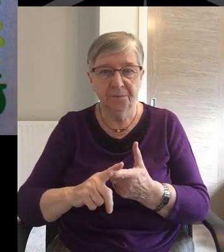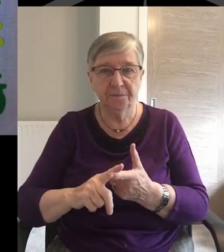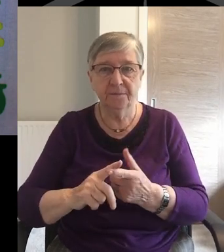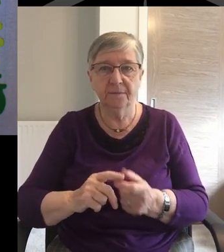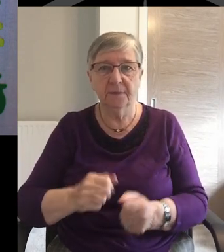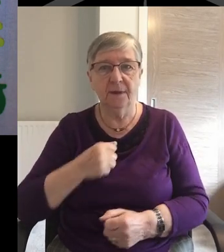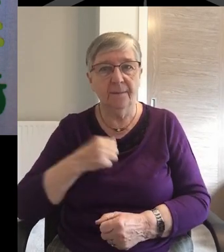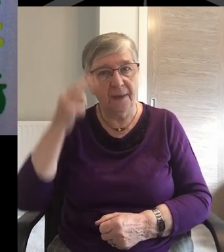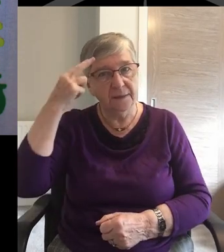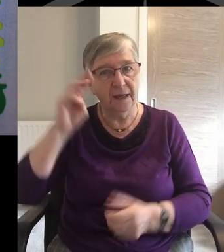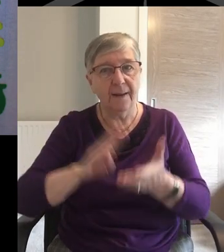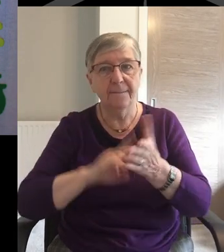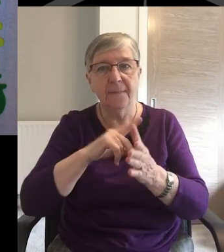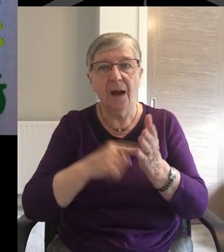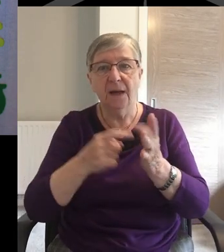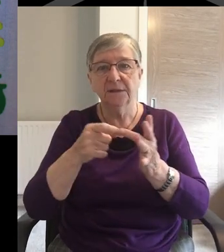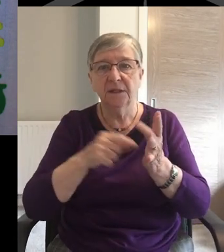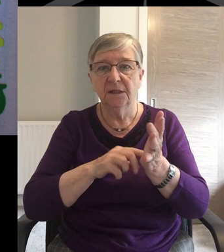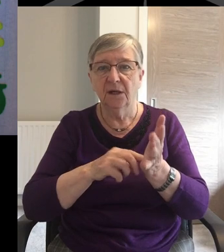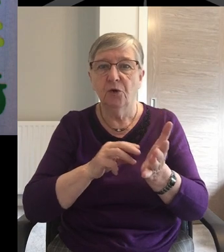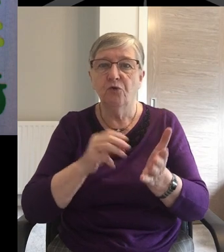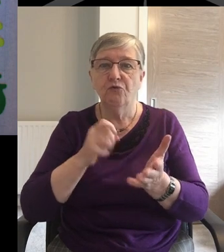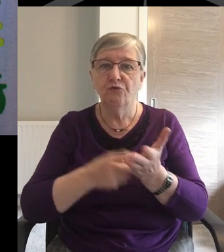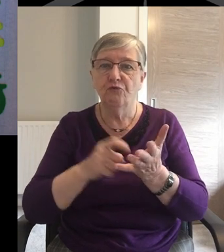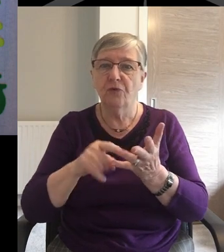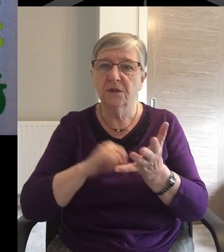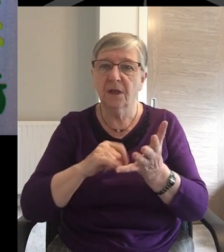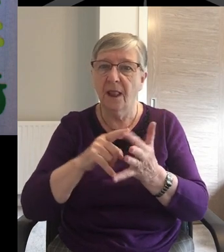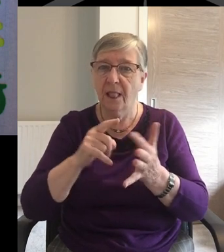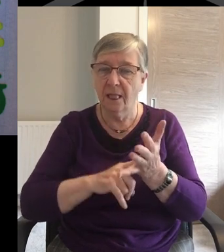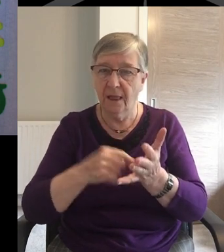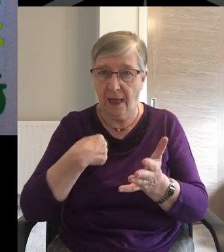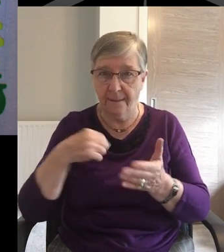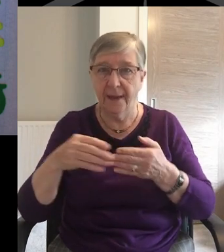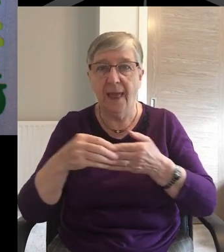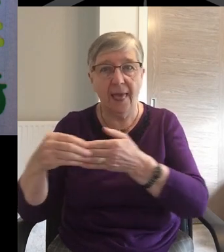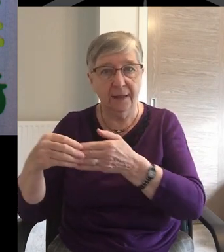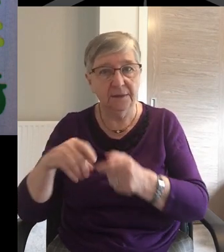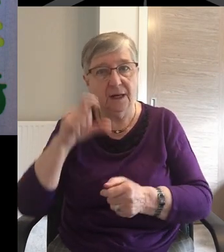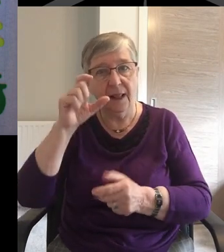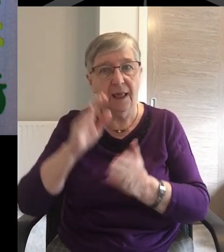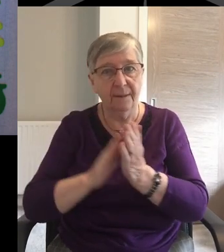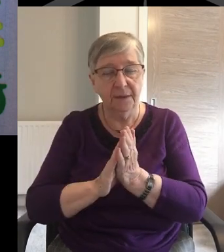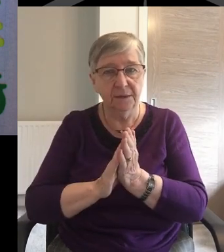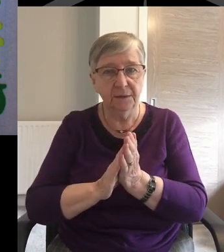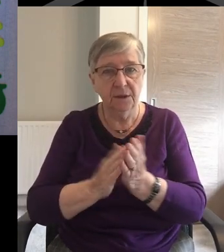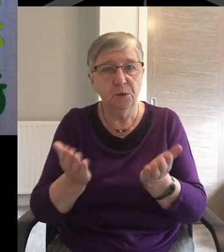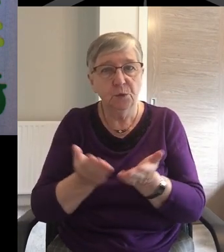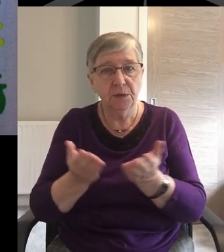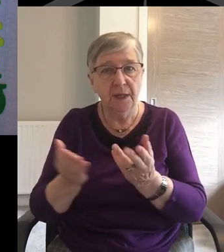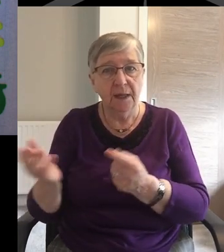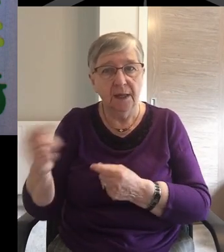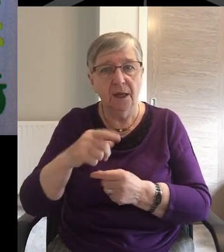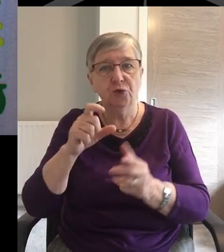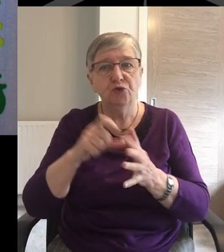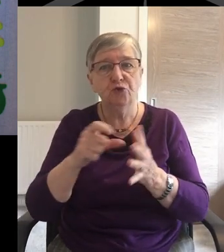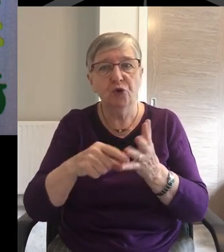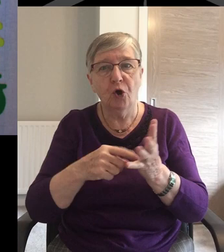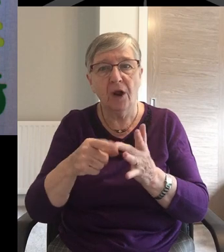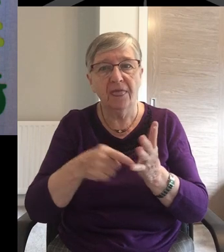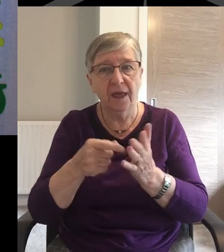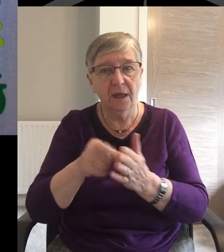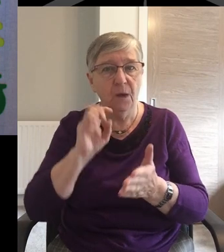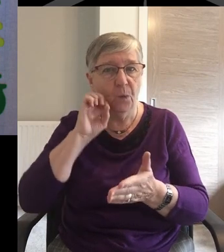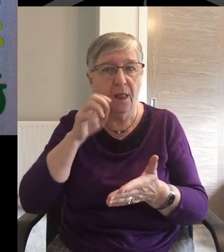My name is Martin Russell, I'm one of the elders at Claremont and I'll be joined today and helped by Dorothy Lynn who's taking our reading,